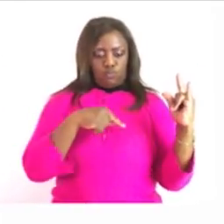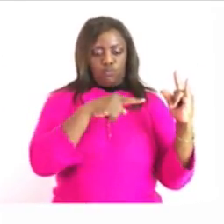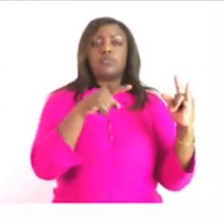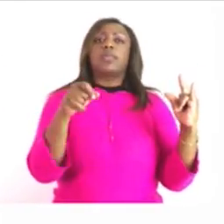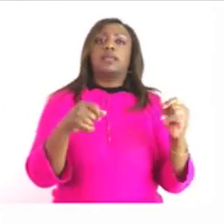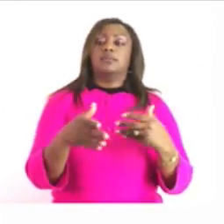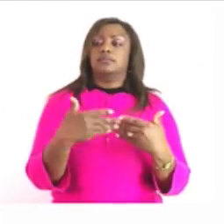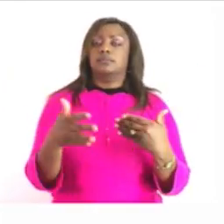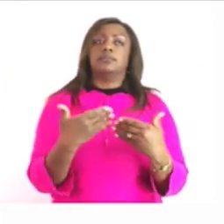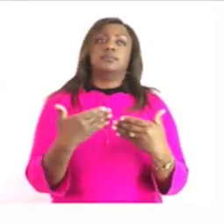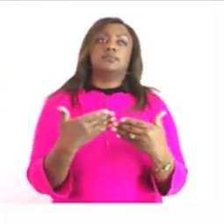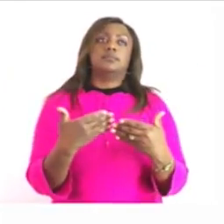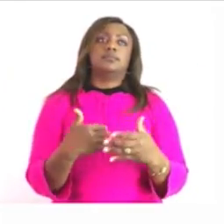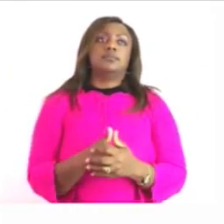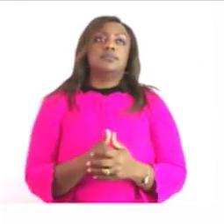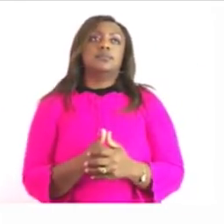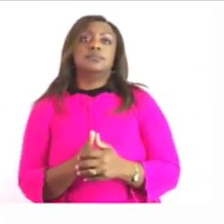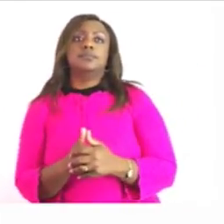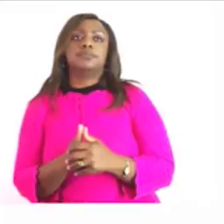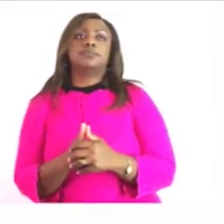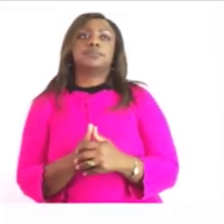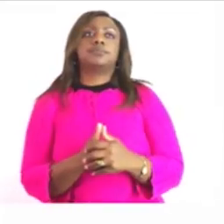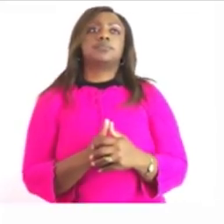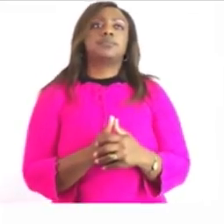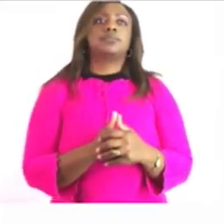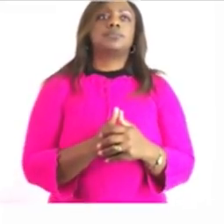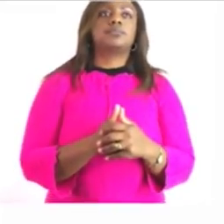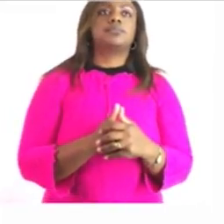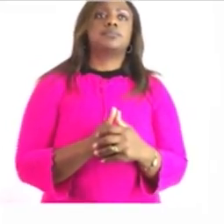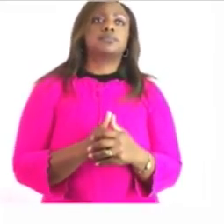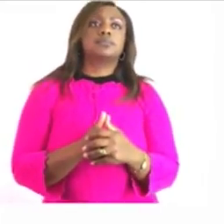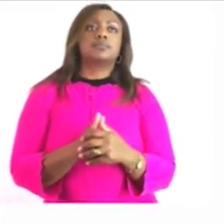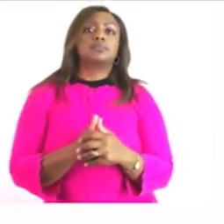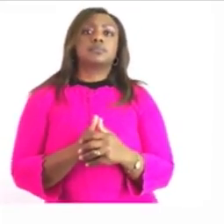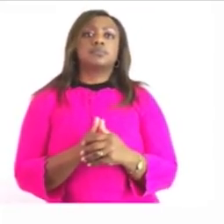the odometers are found in cars so you also need to know that